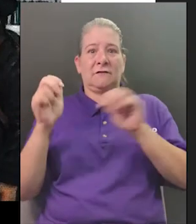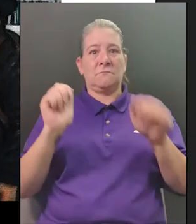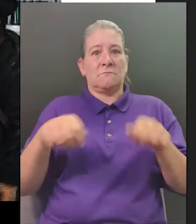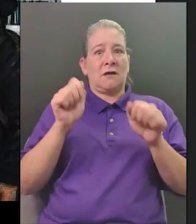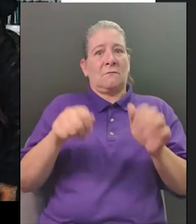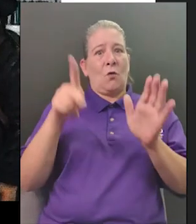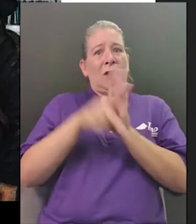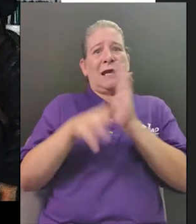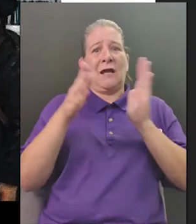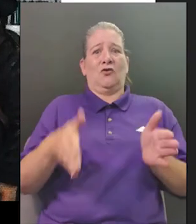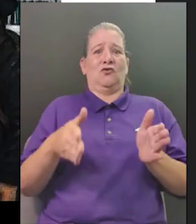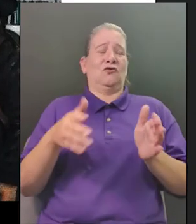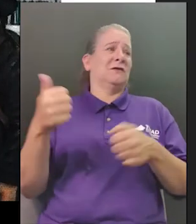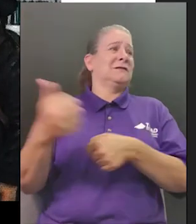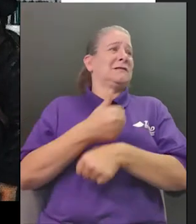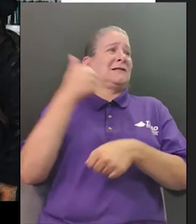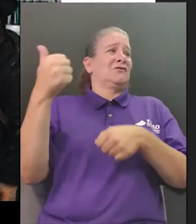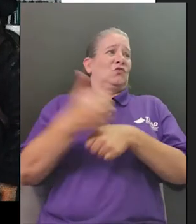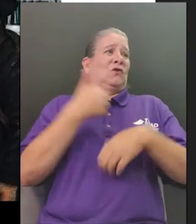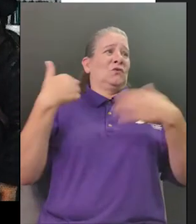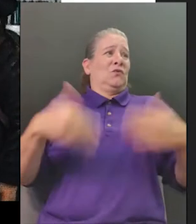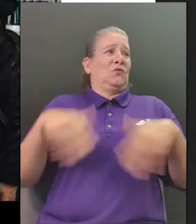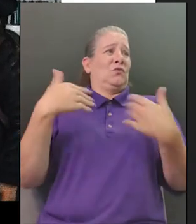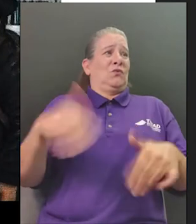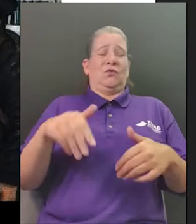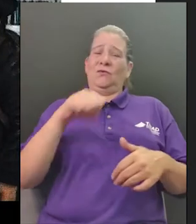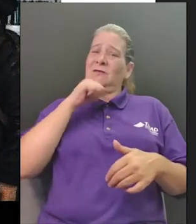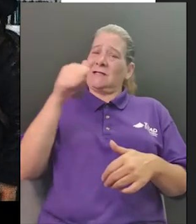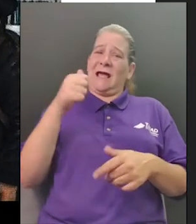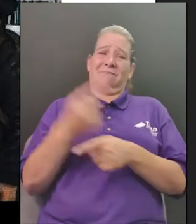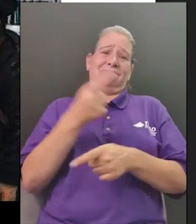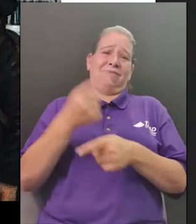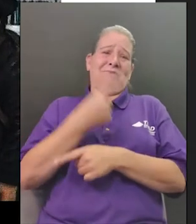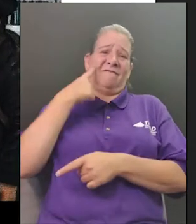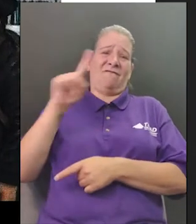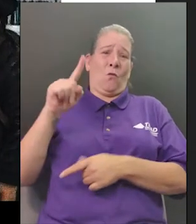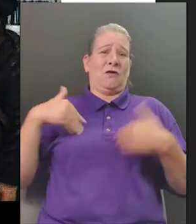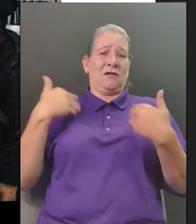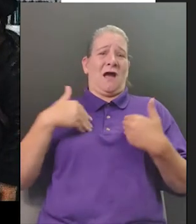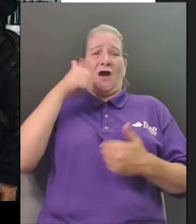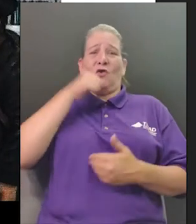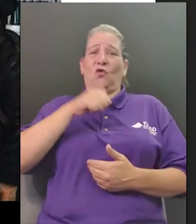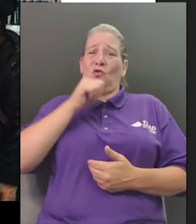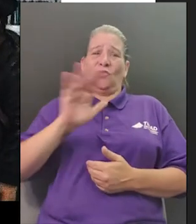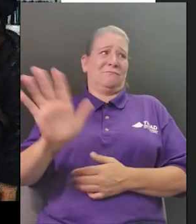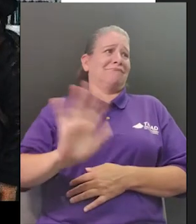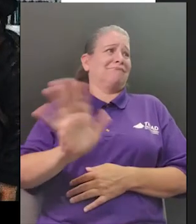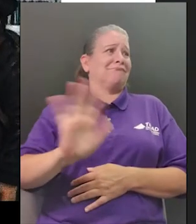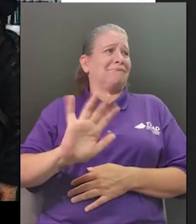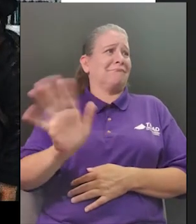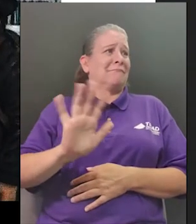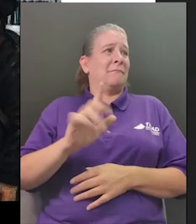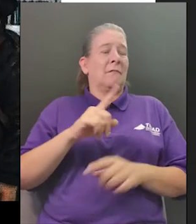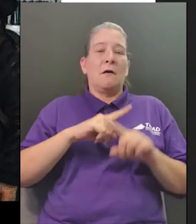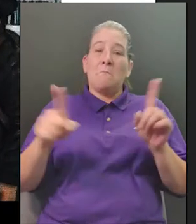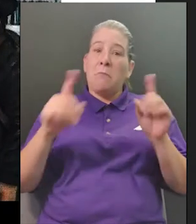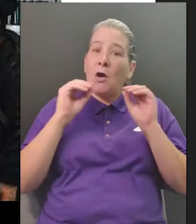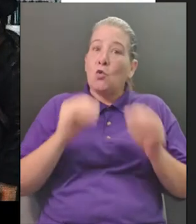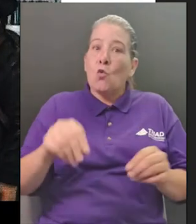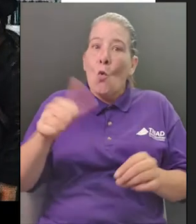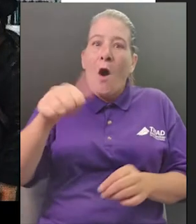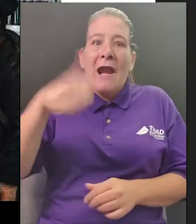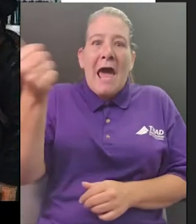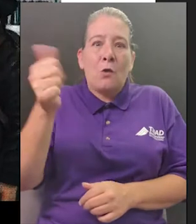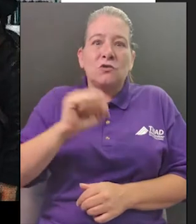no one else sibyl touched father's arm please let me go father looked out the window at the